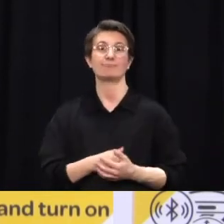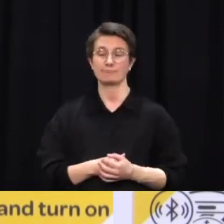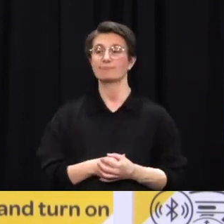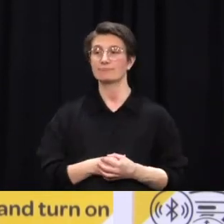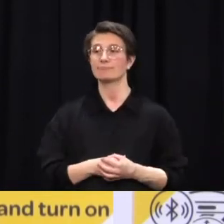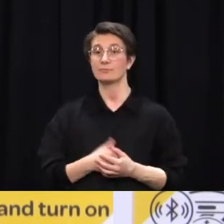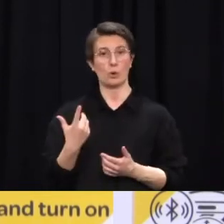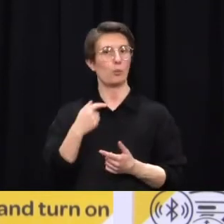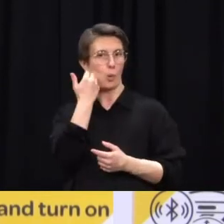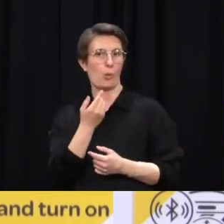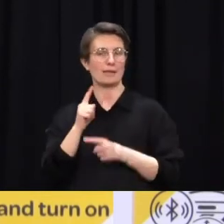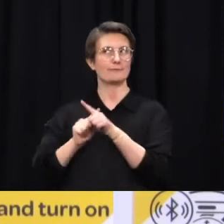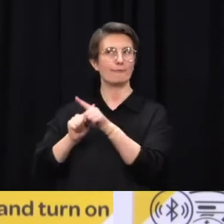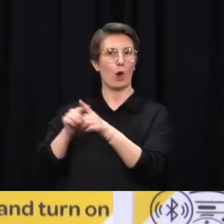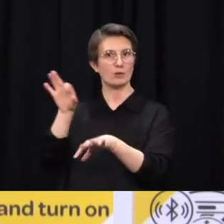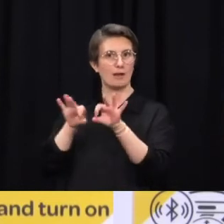available to us.